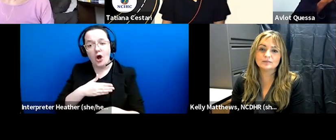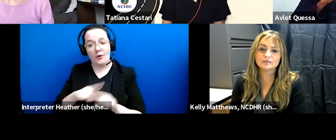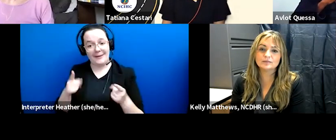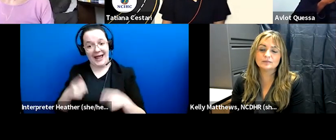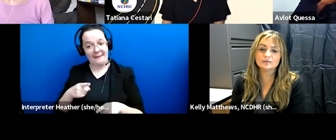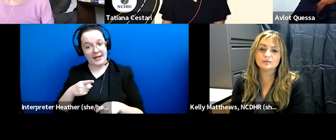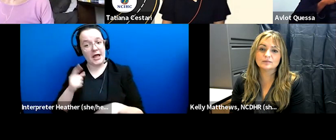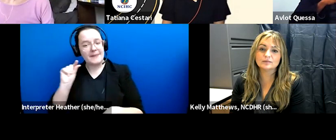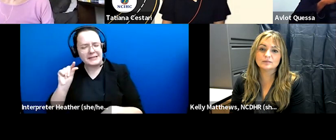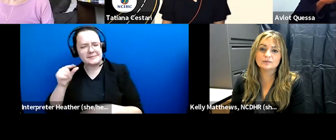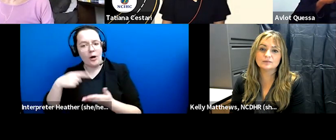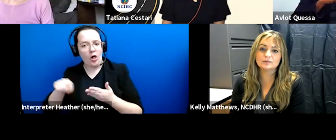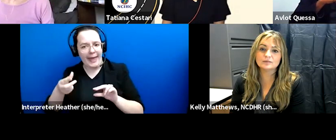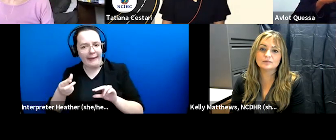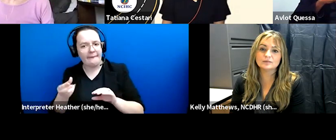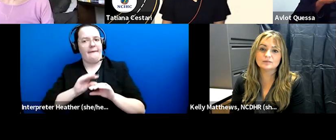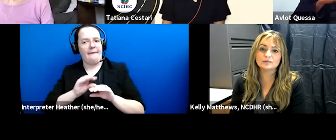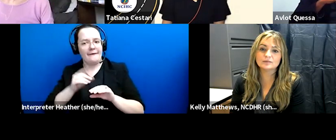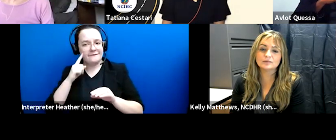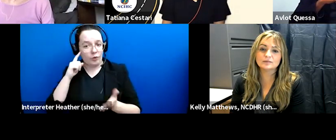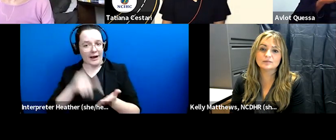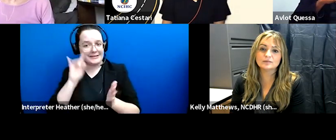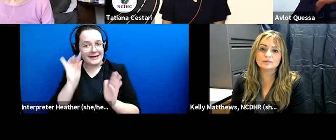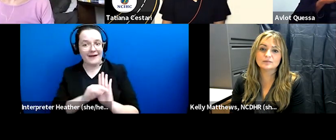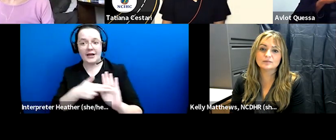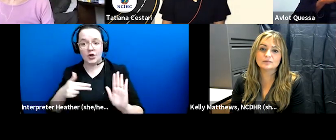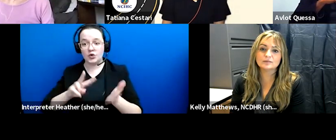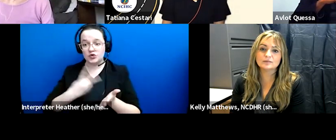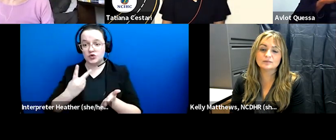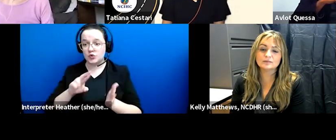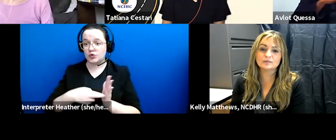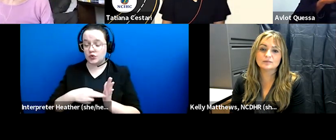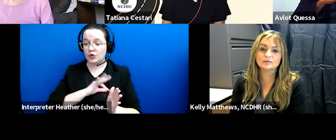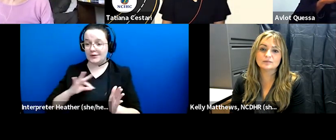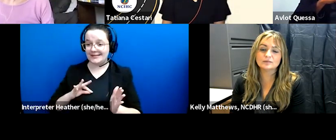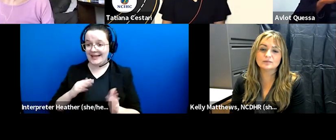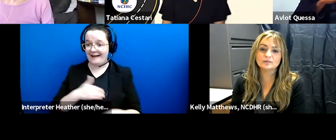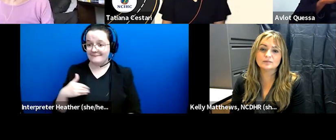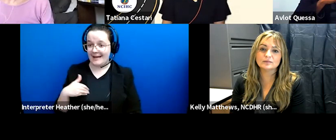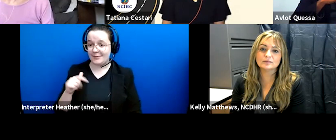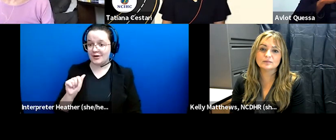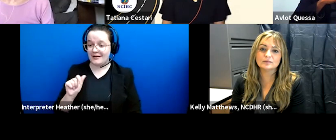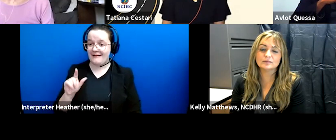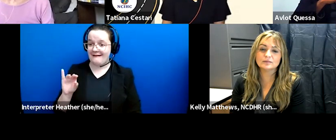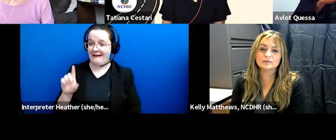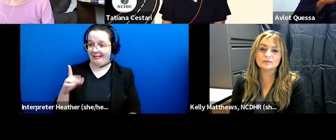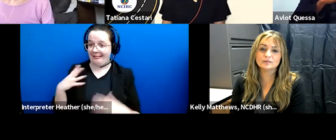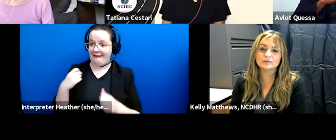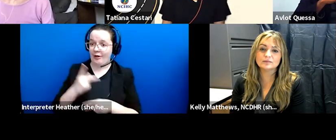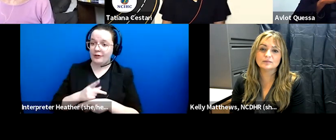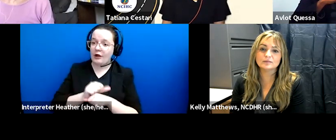for being identified as a dual role staff member allied health care worker doctor or nurse